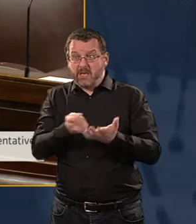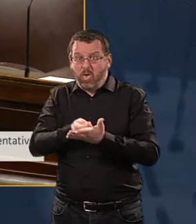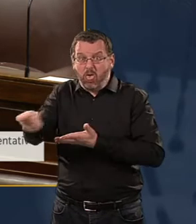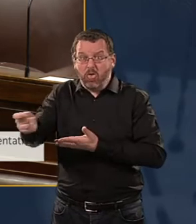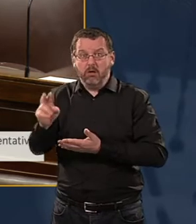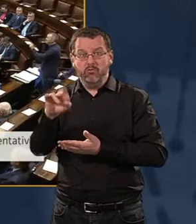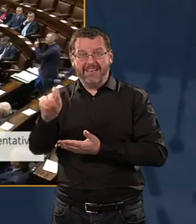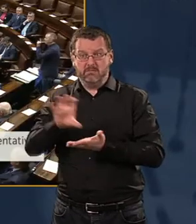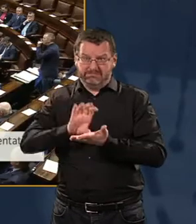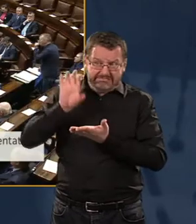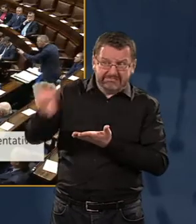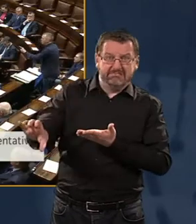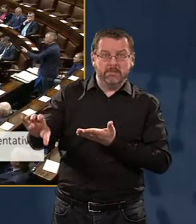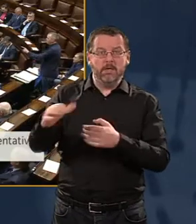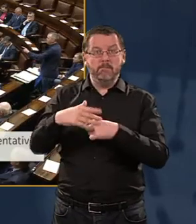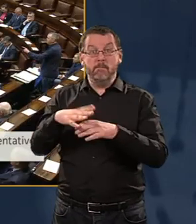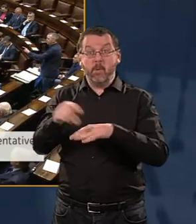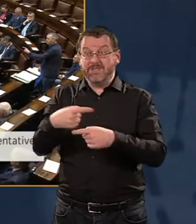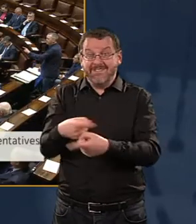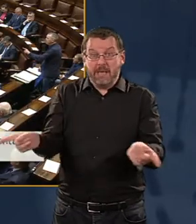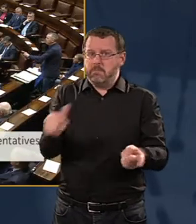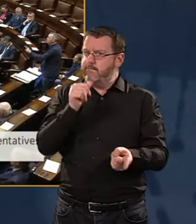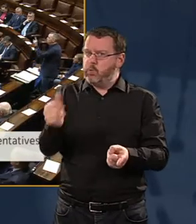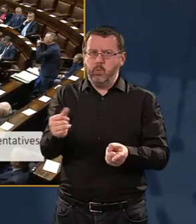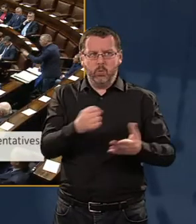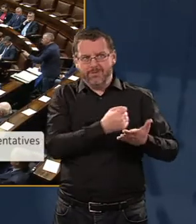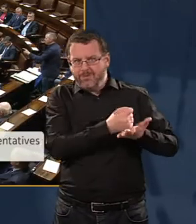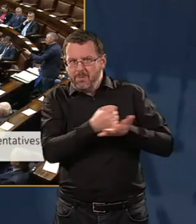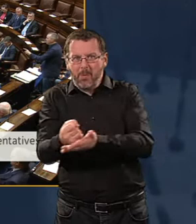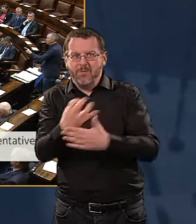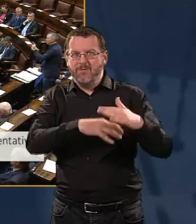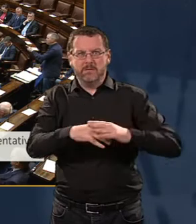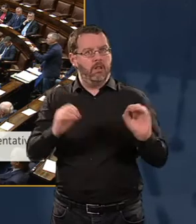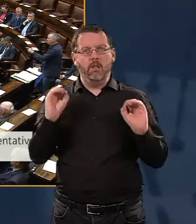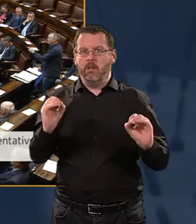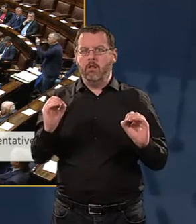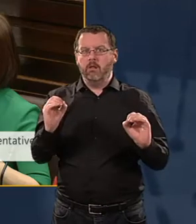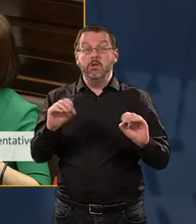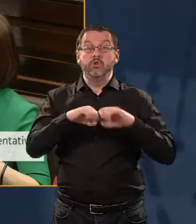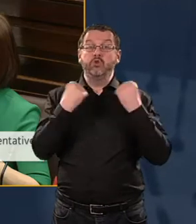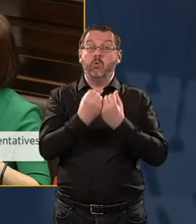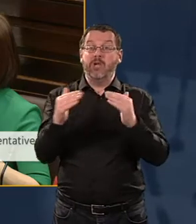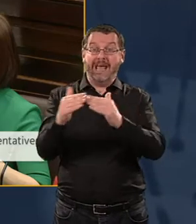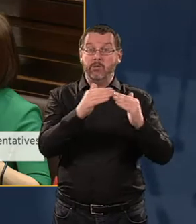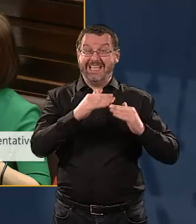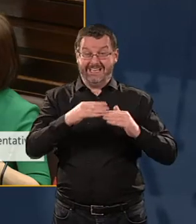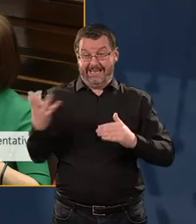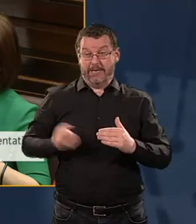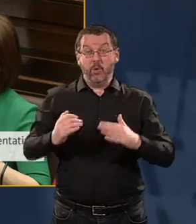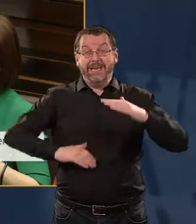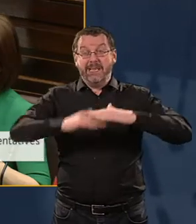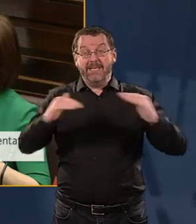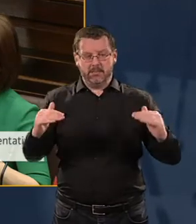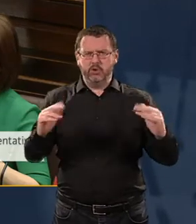most of them are getting no support from your government. You won't raise the social housing income thresholds